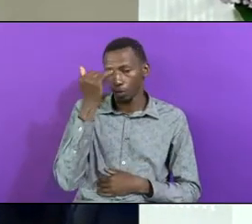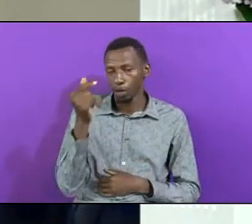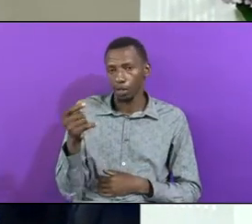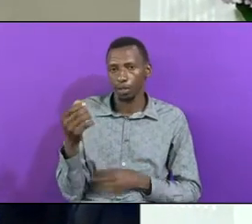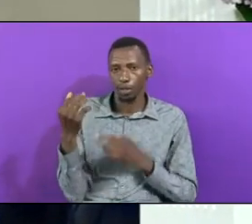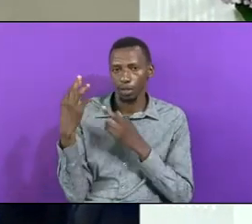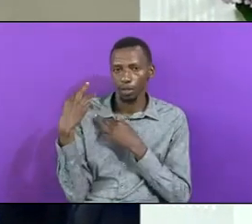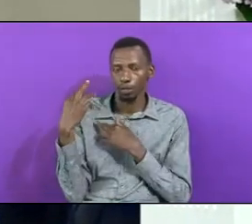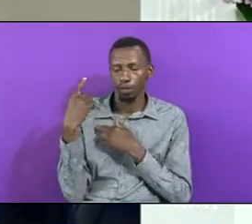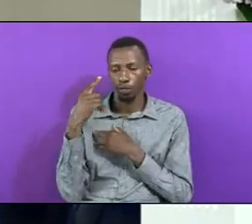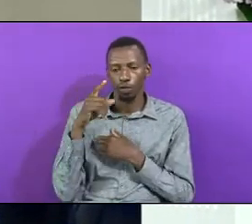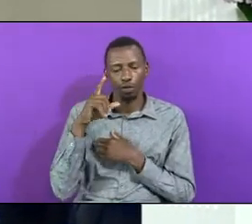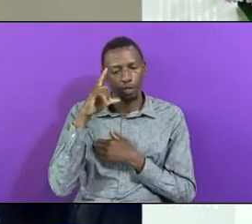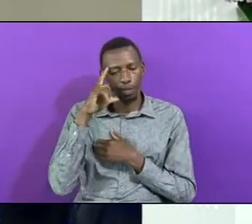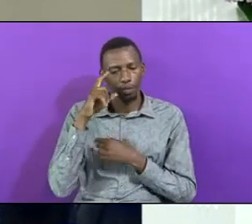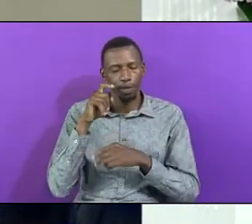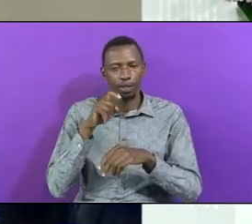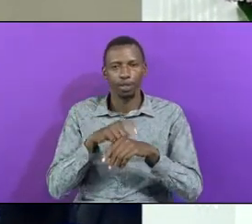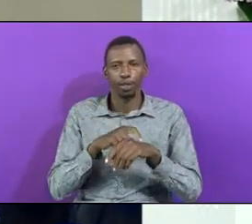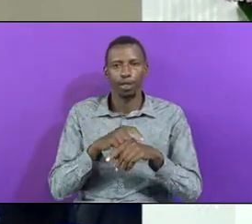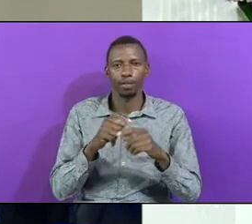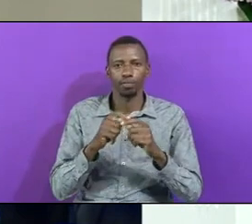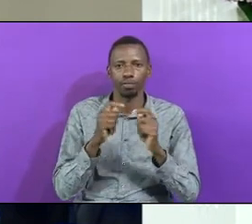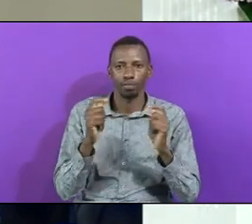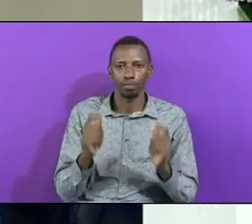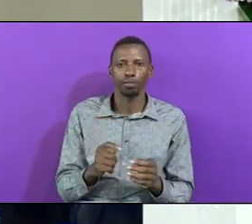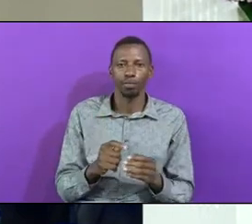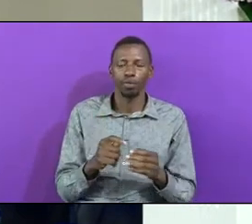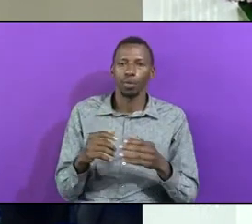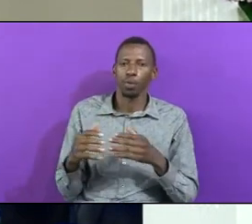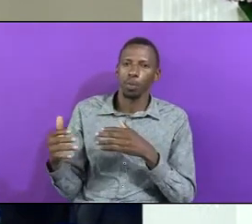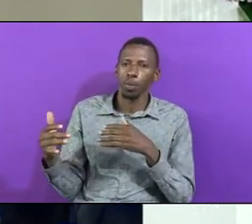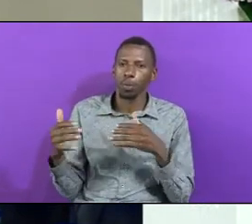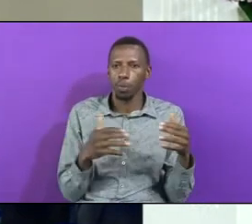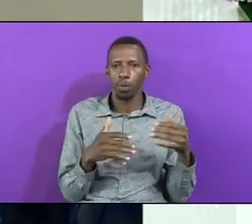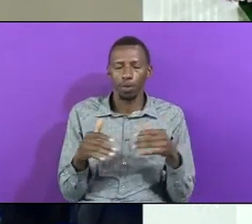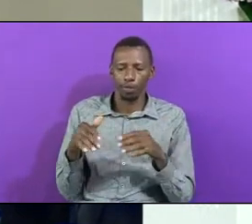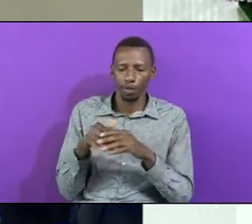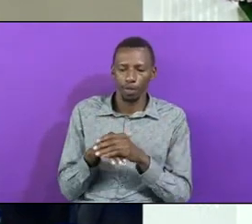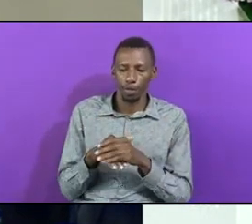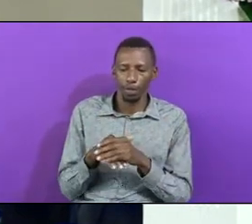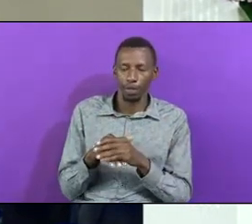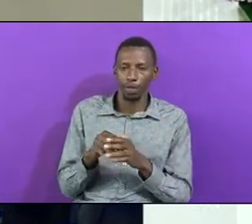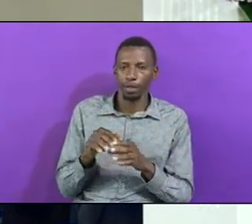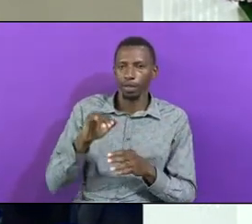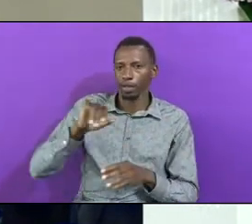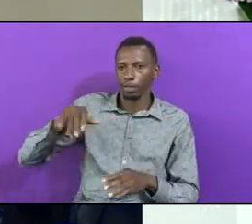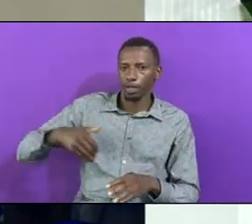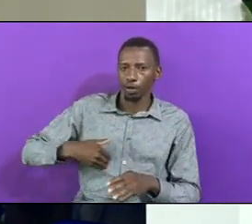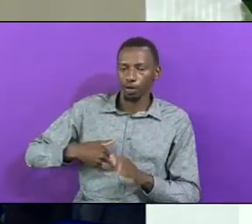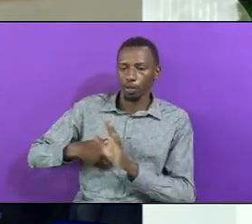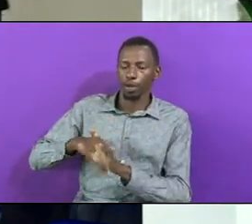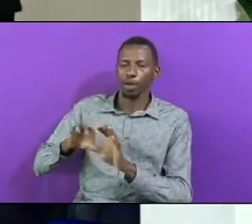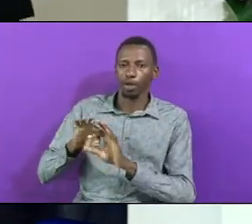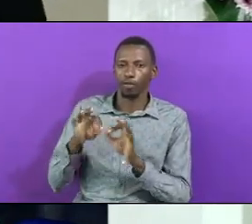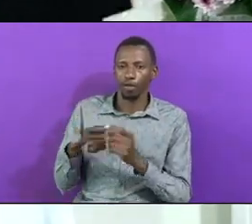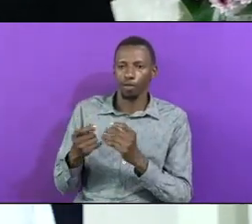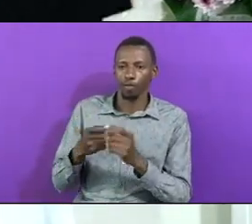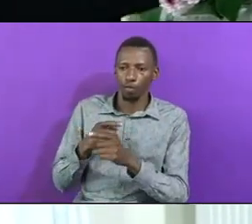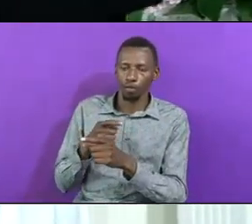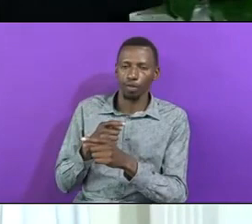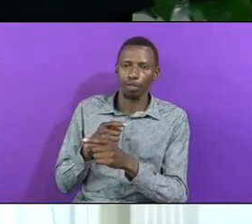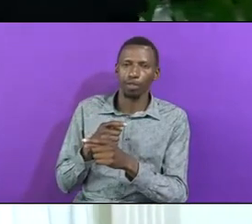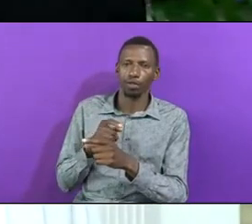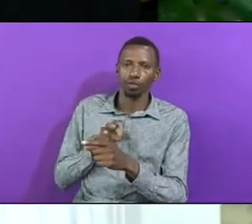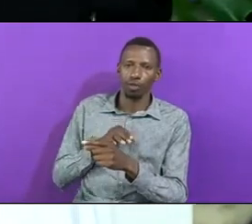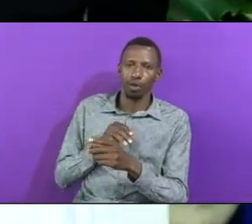Sleeping Sleeping Timetable Chaos In Jacobo Family Coming From This Woman But For The First Time When The Man